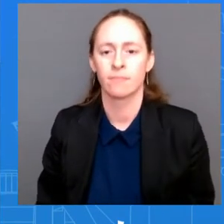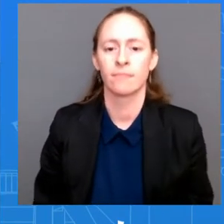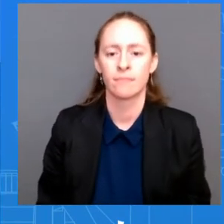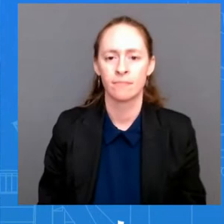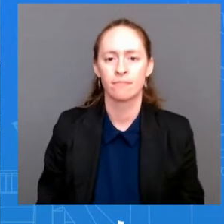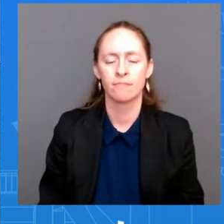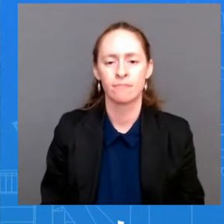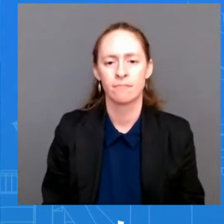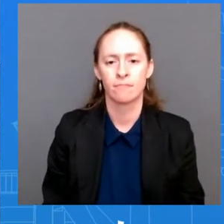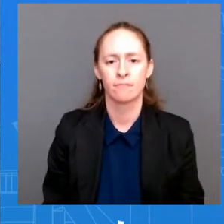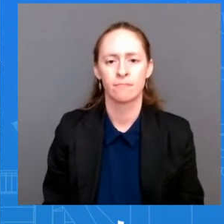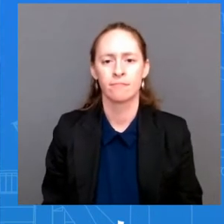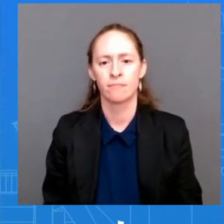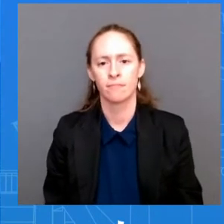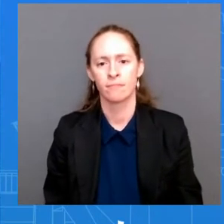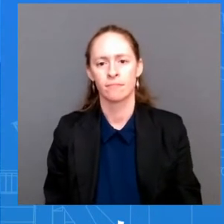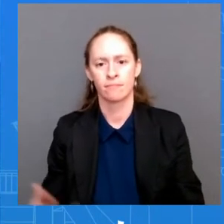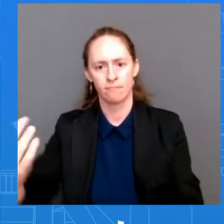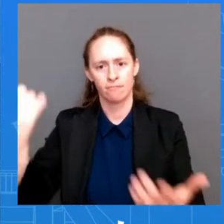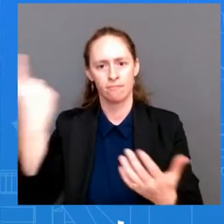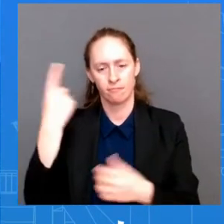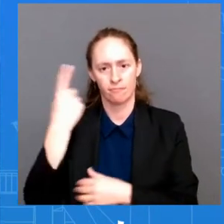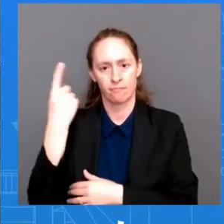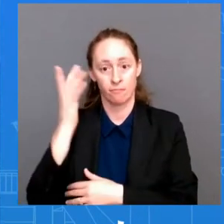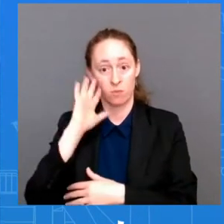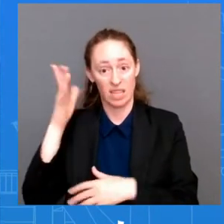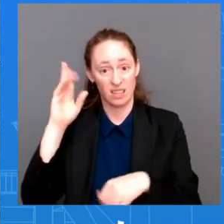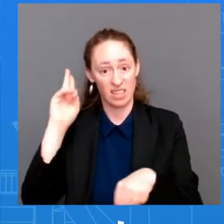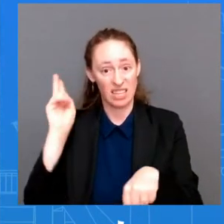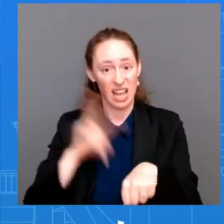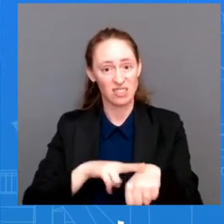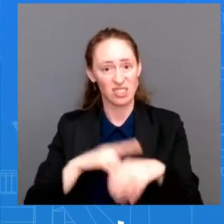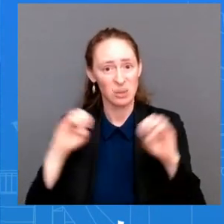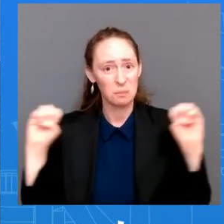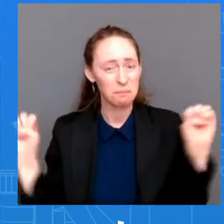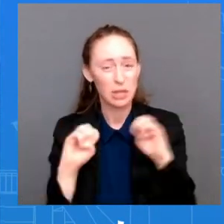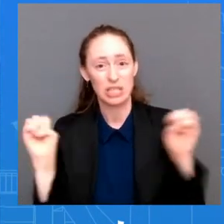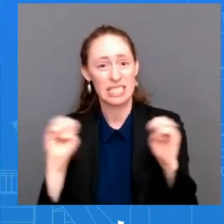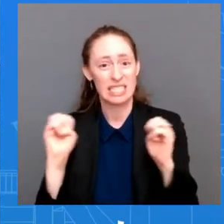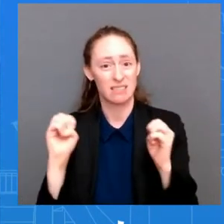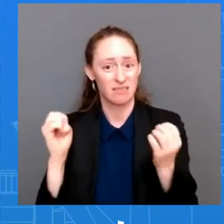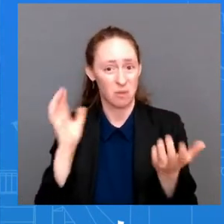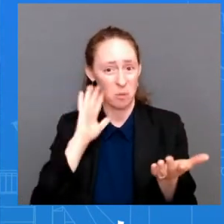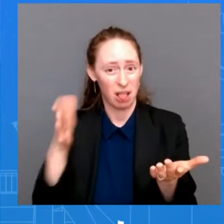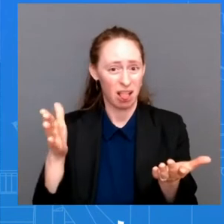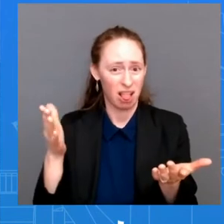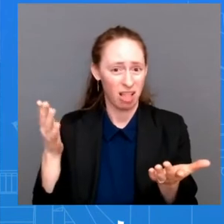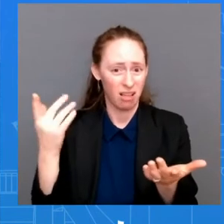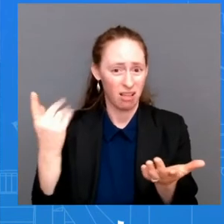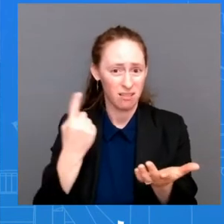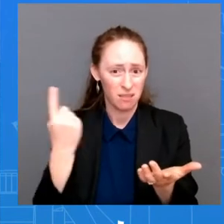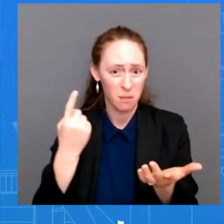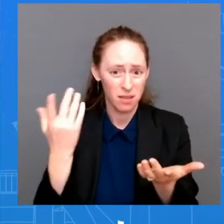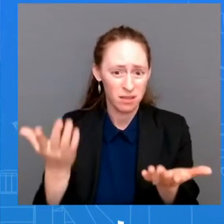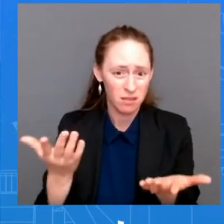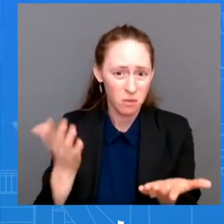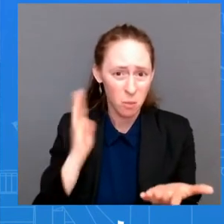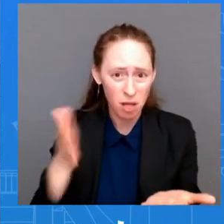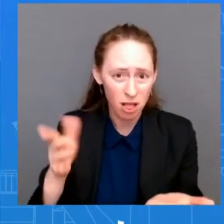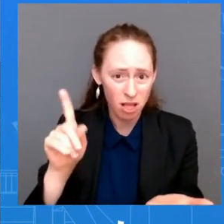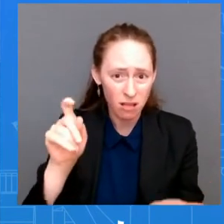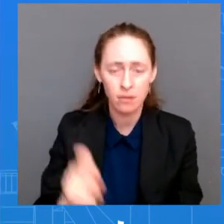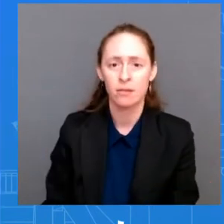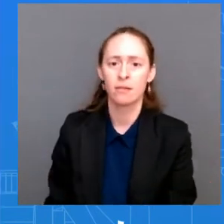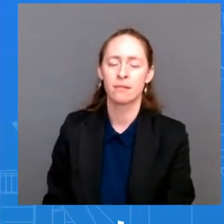national public emergency on this? I know he'll obviously be advised by folks around him, including Secretary Becerra. But what does he